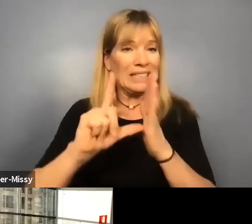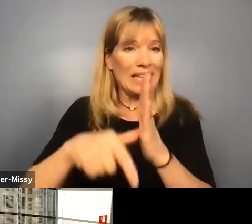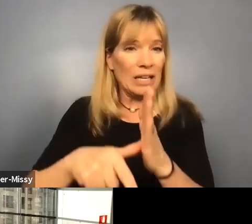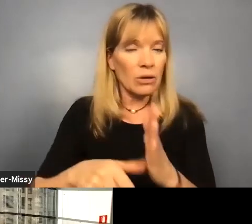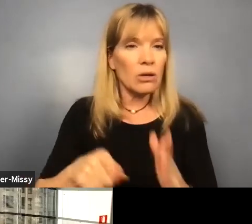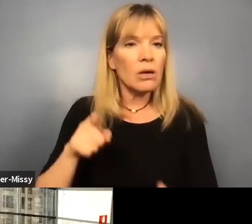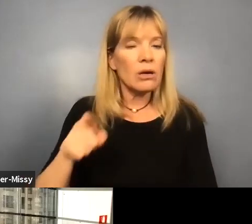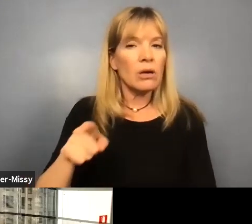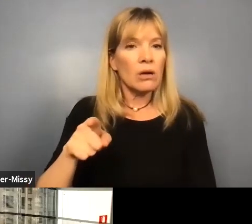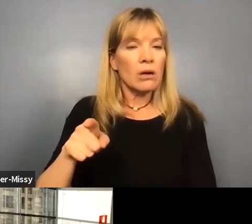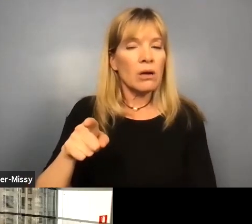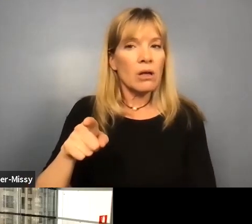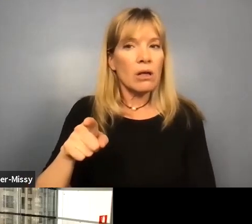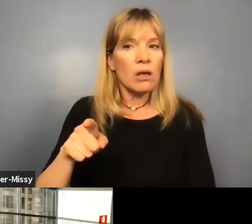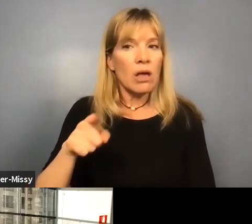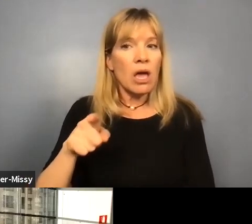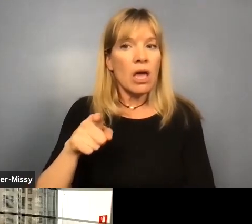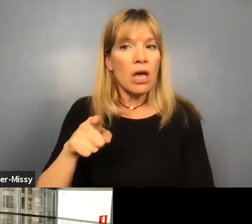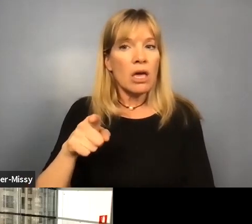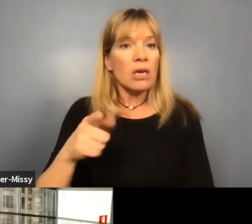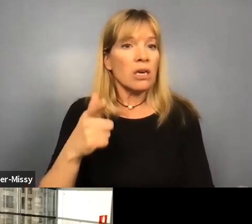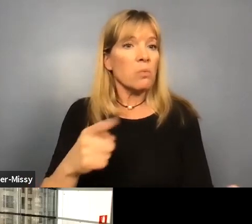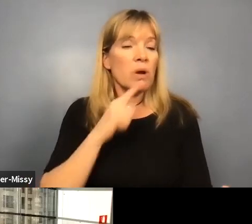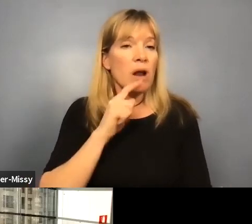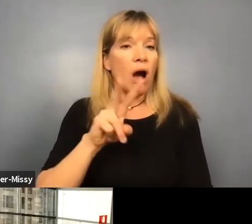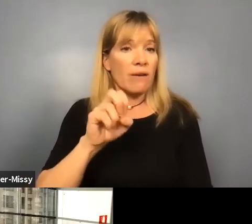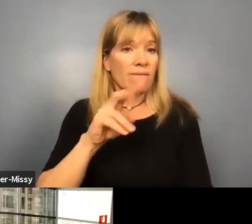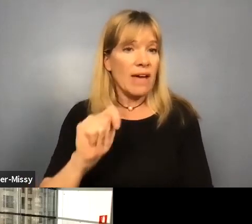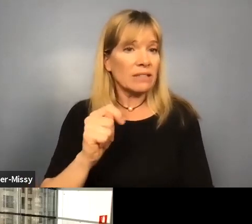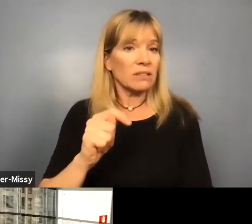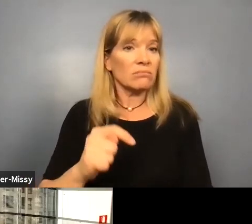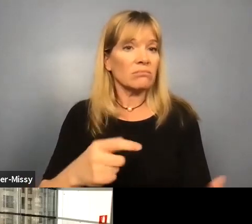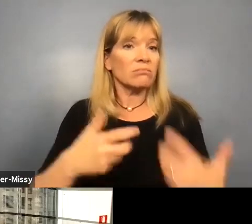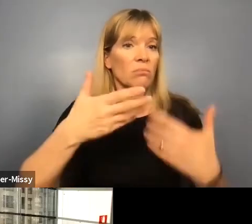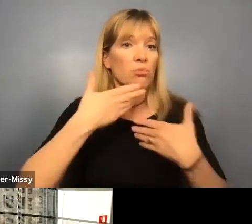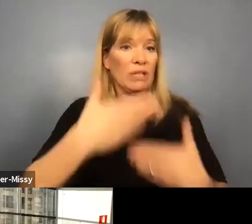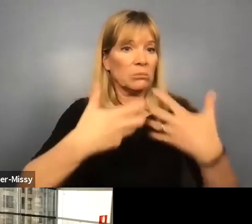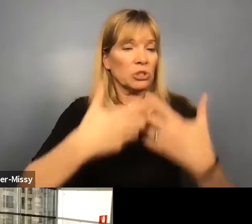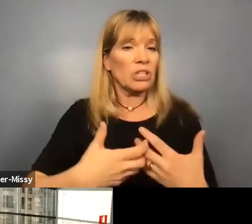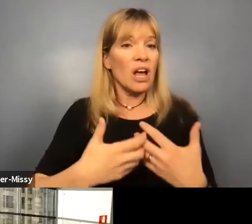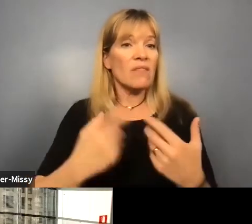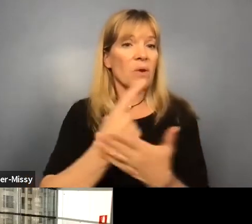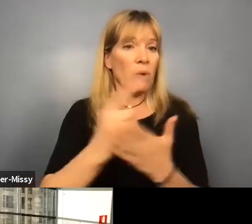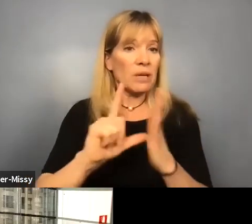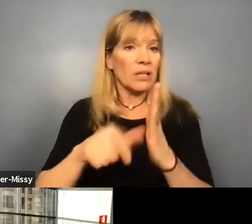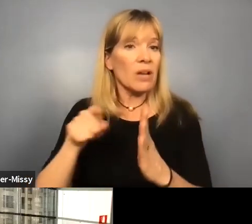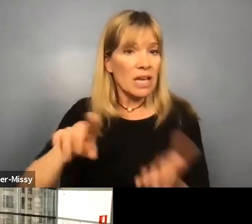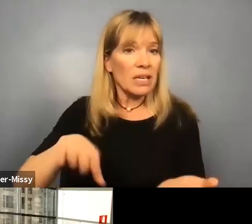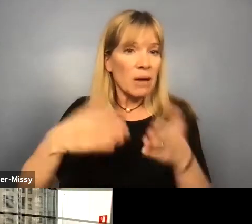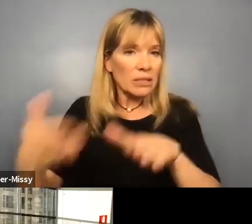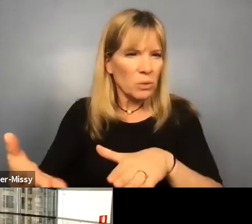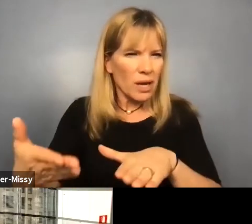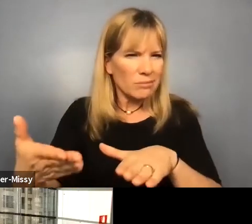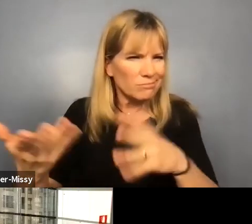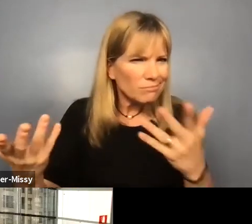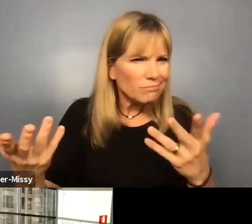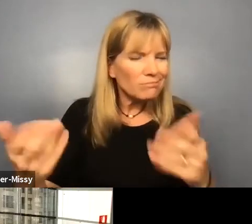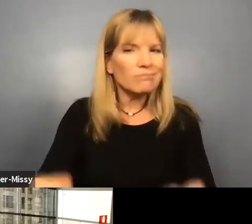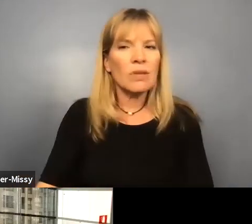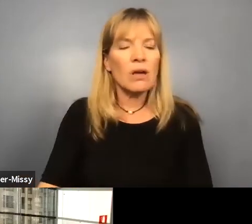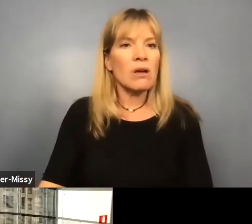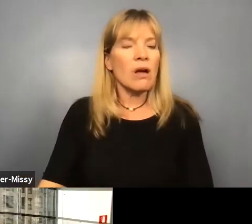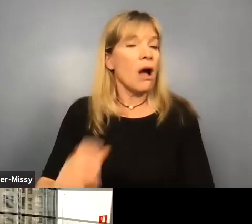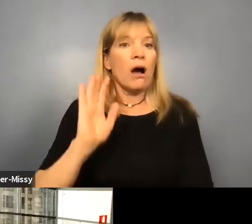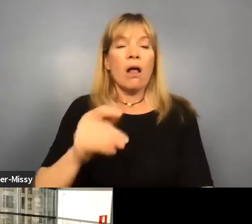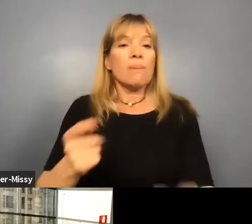phone call, he went on a ventilator and a week after that, um, he passed away. So from the